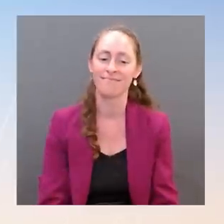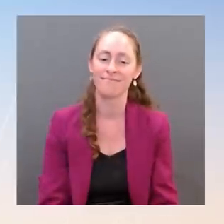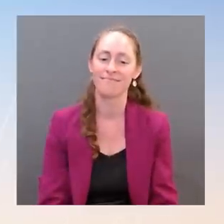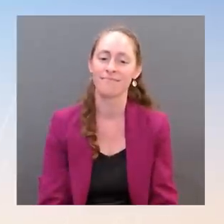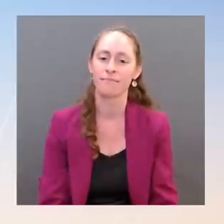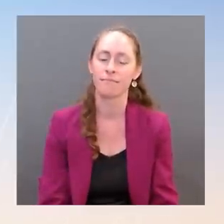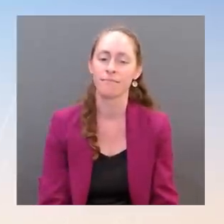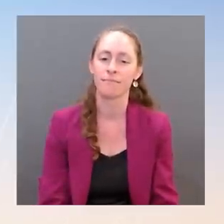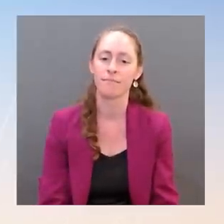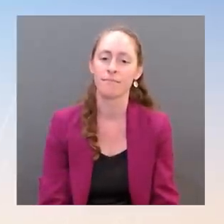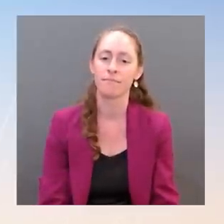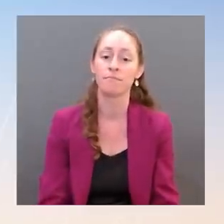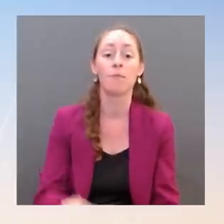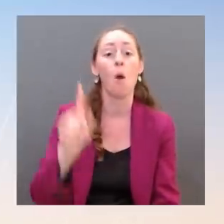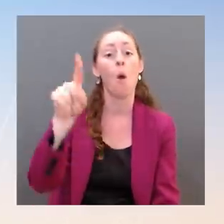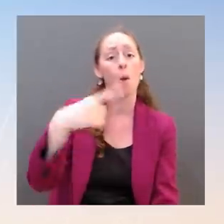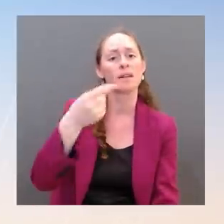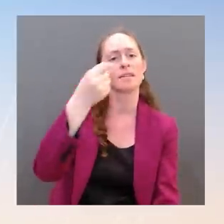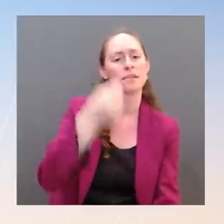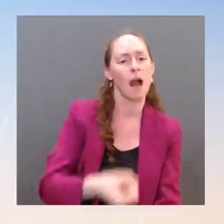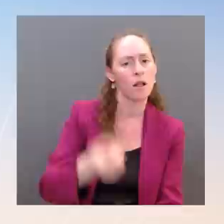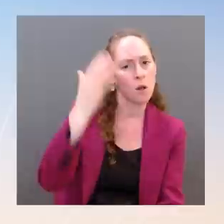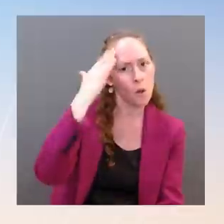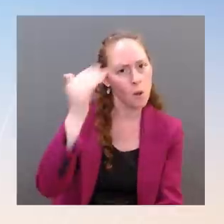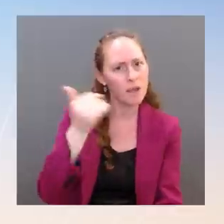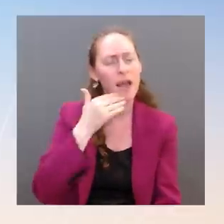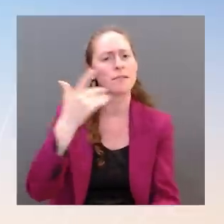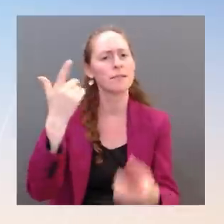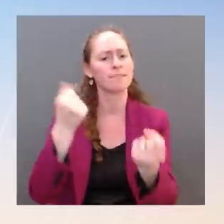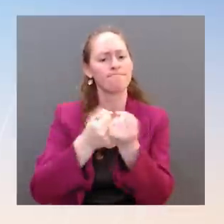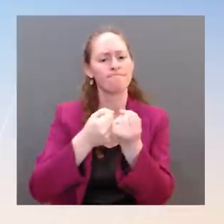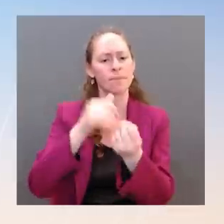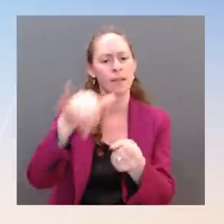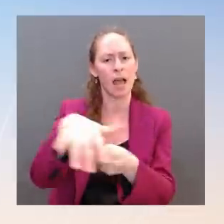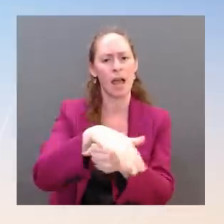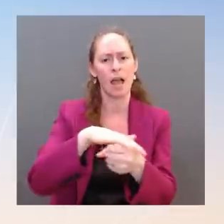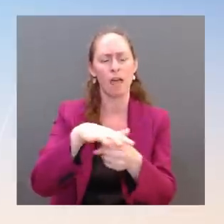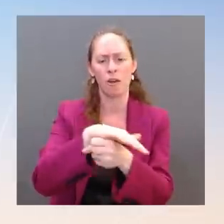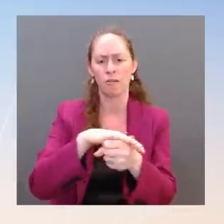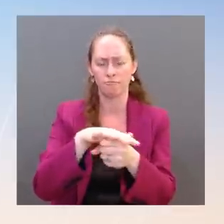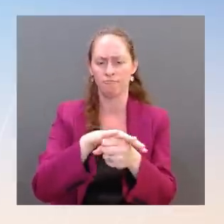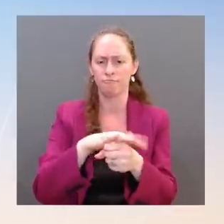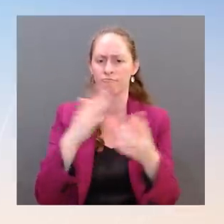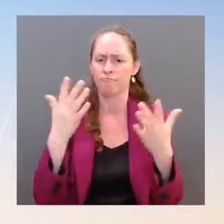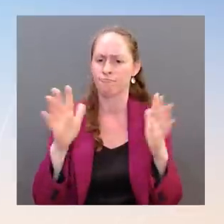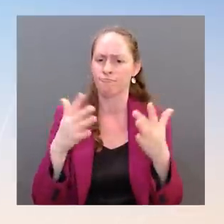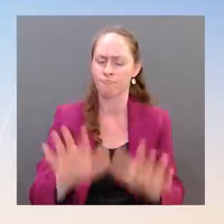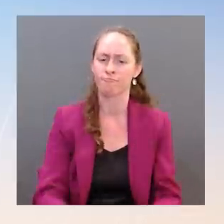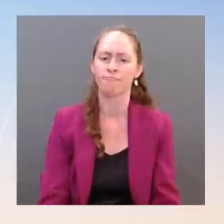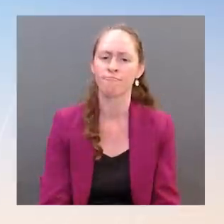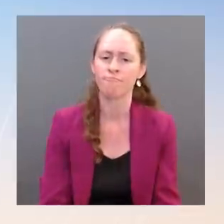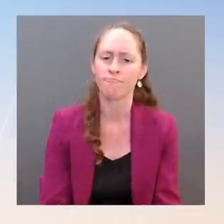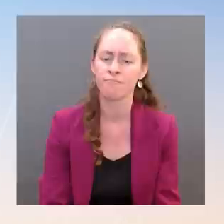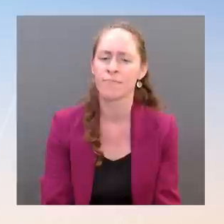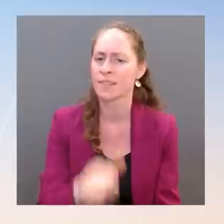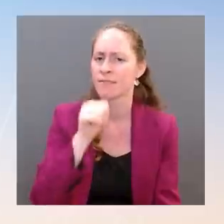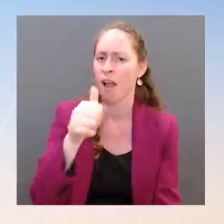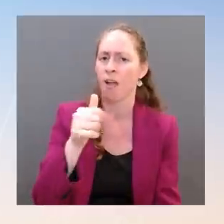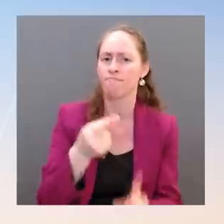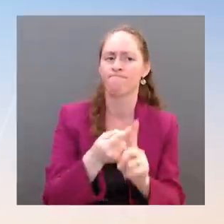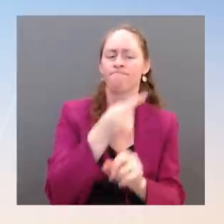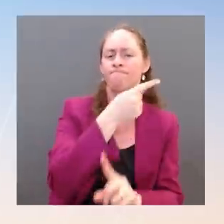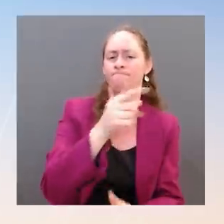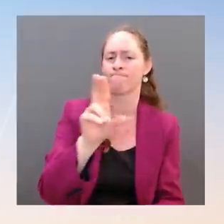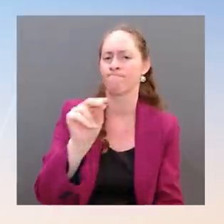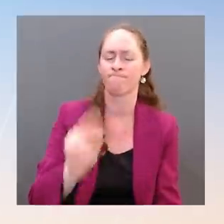for the region. And, but he's not going to go to South Korea on this trip. I'm sorry, the DMZ on this trip. Okay. We all